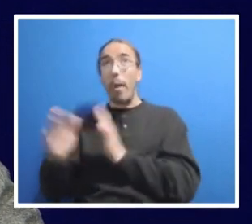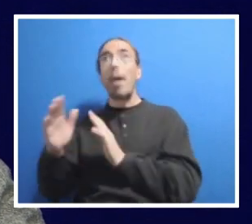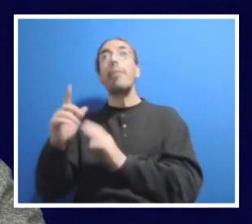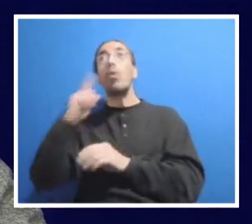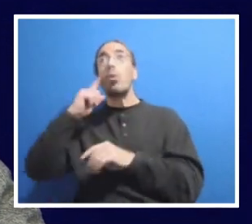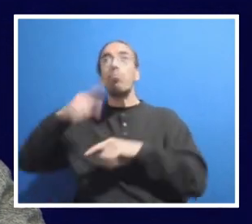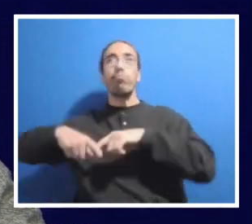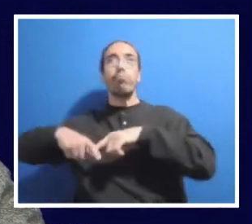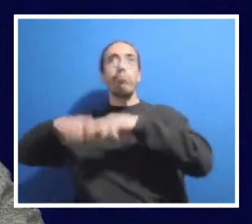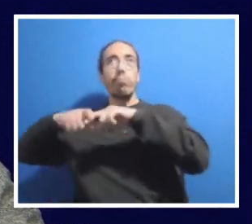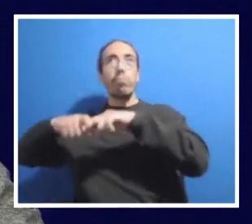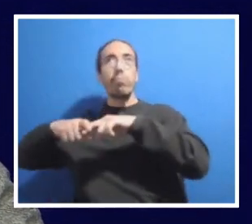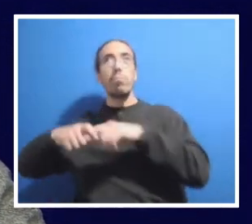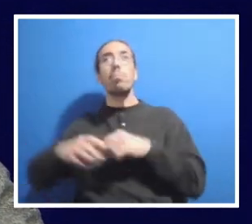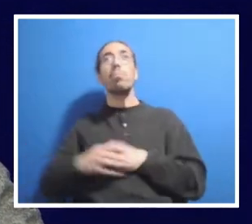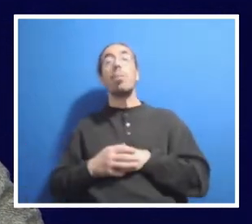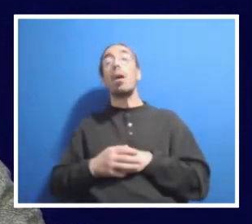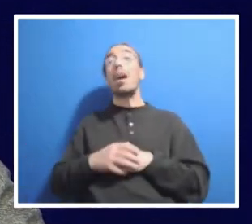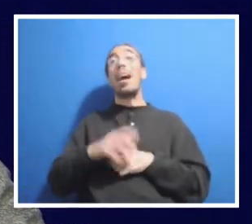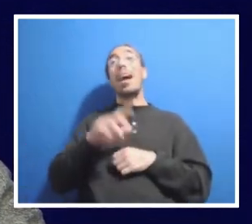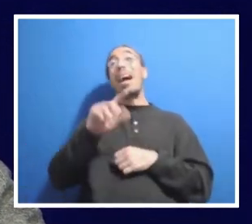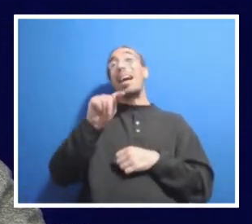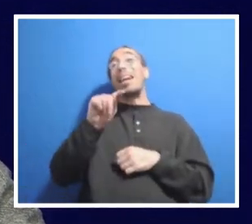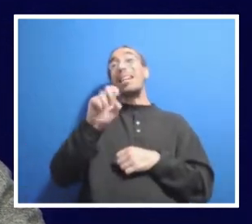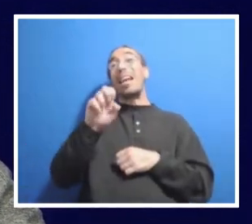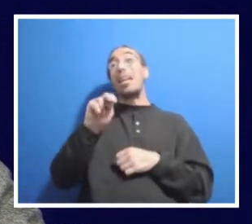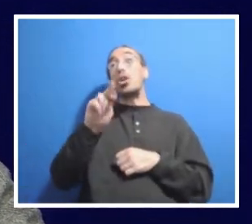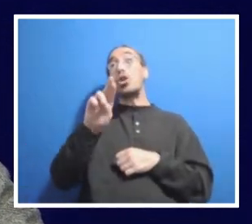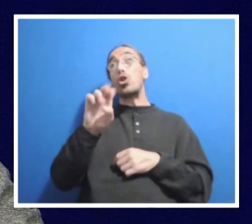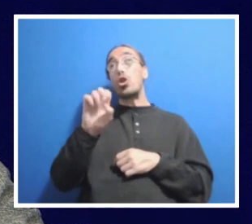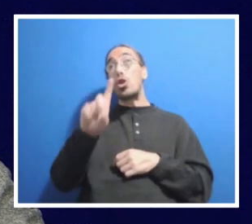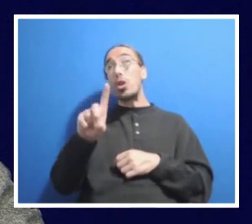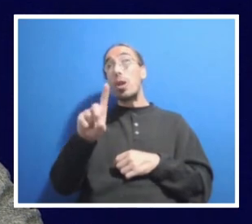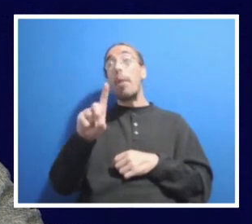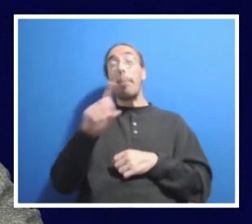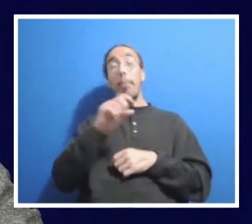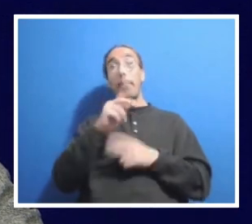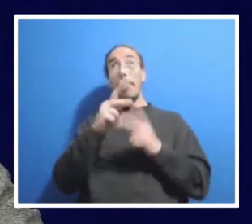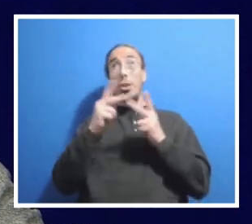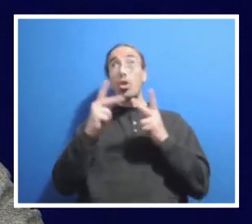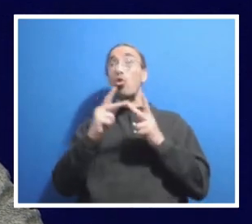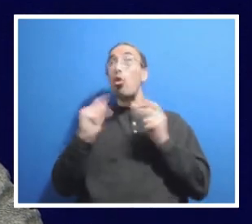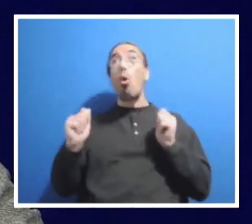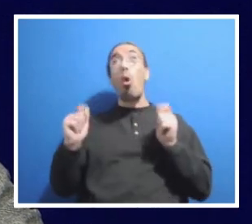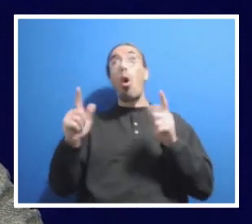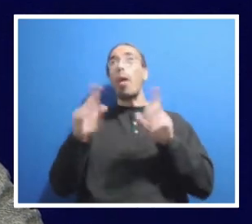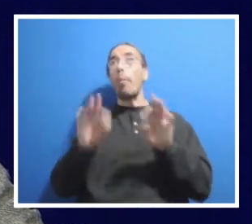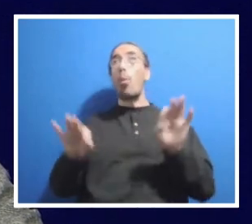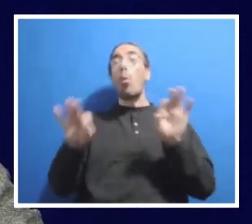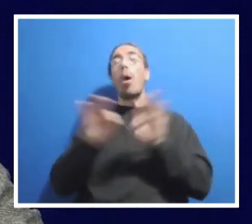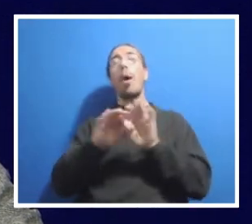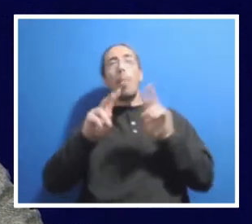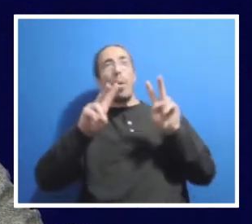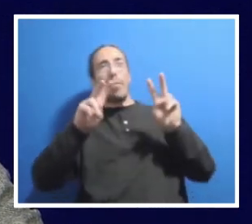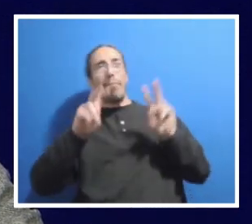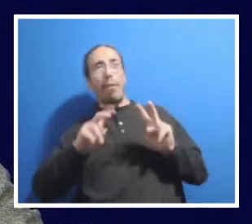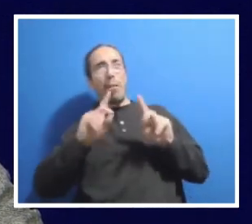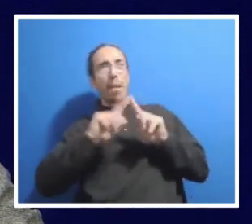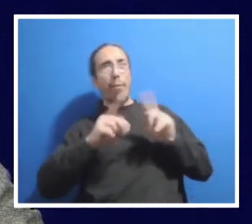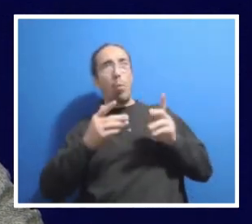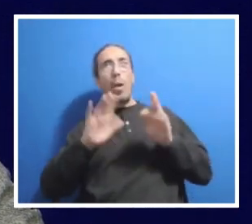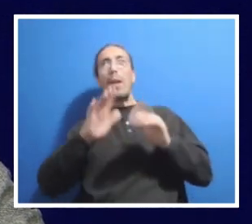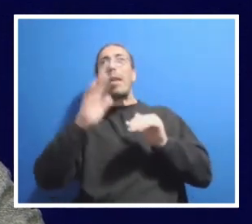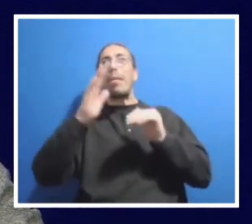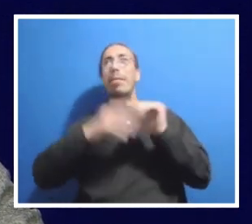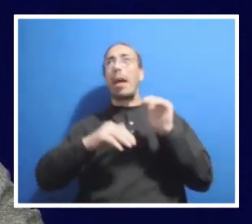All tenure line faculty positions are also critical, but we need to assess them in a little bit of a different way than we do the non-tenure line